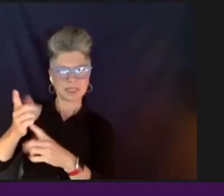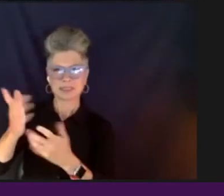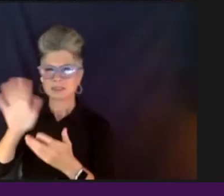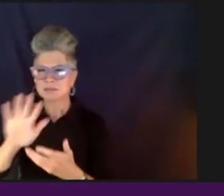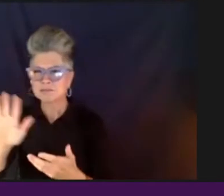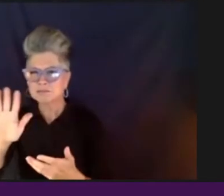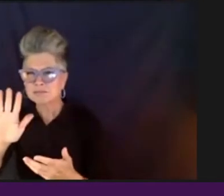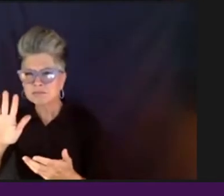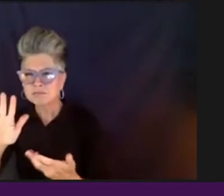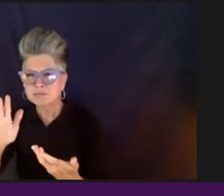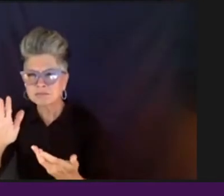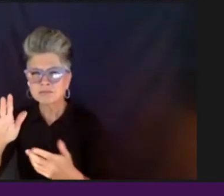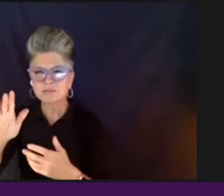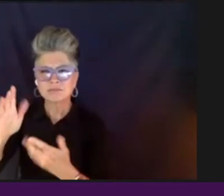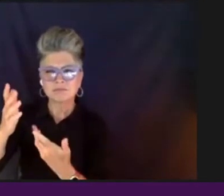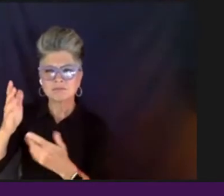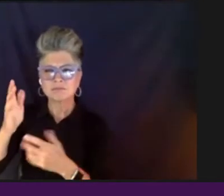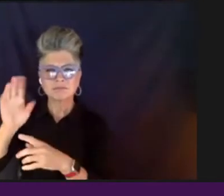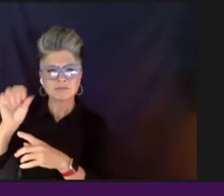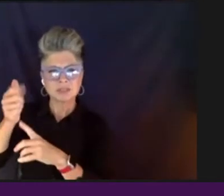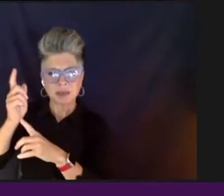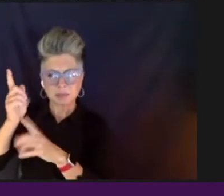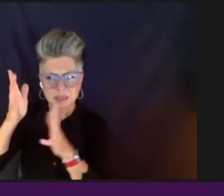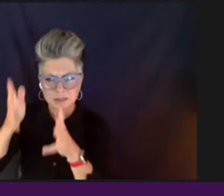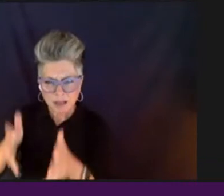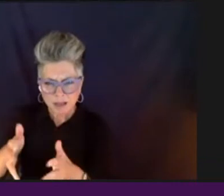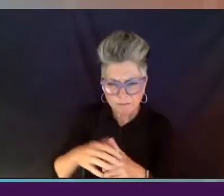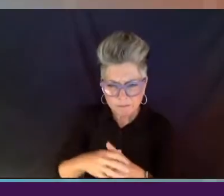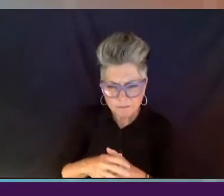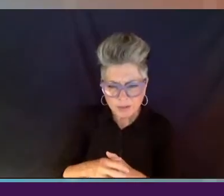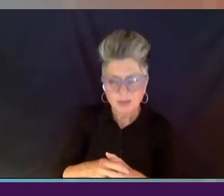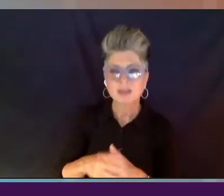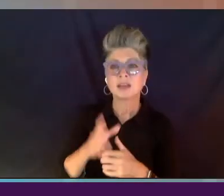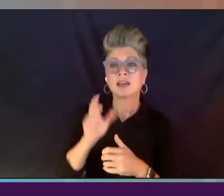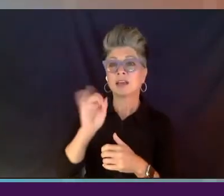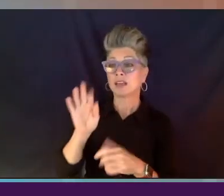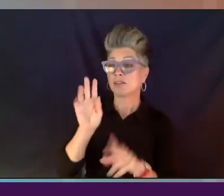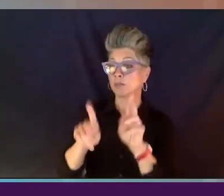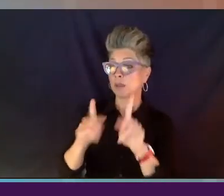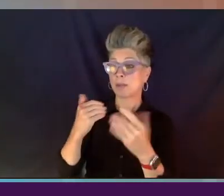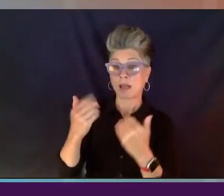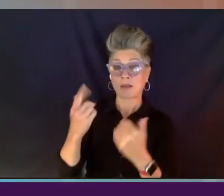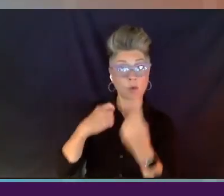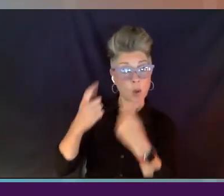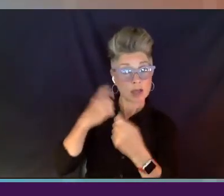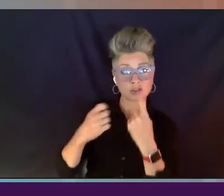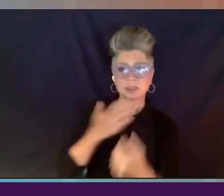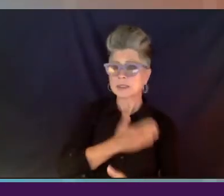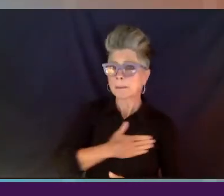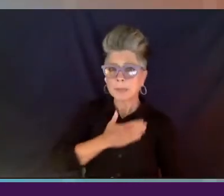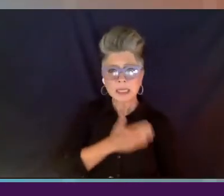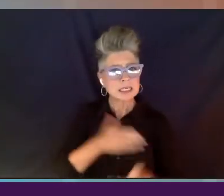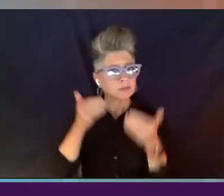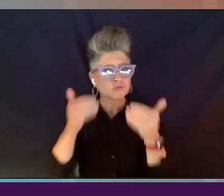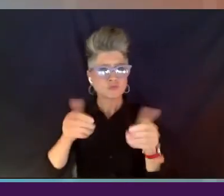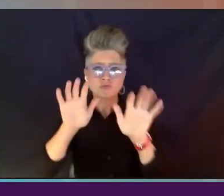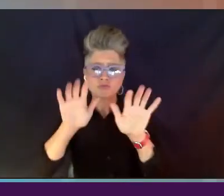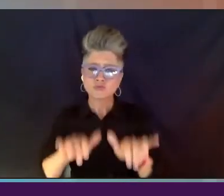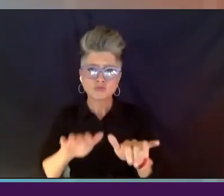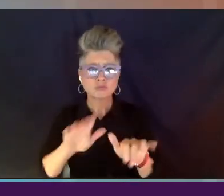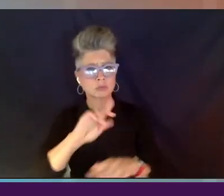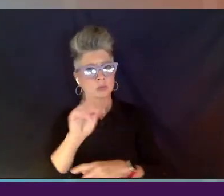left on this panel. I'm not sure if, if anyone had any questions, please, uh, place your questions in the chat. Um,